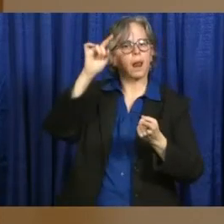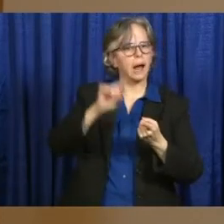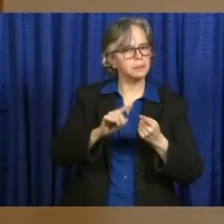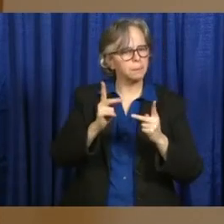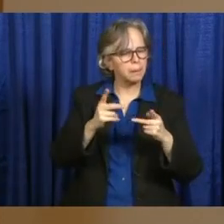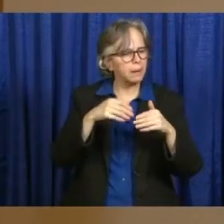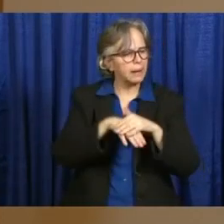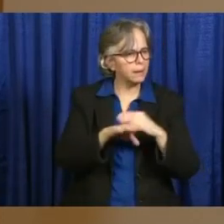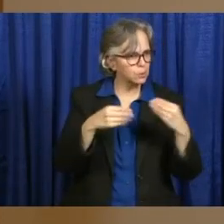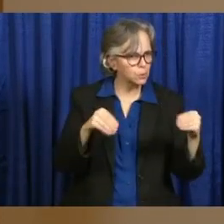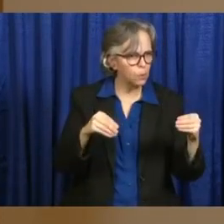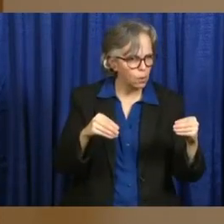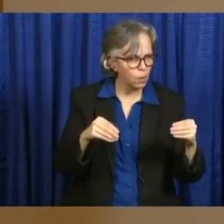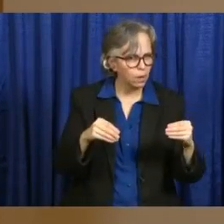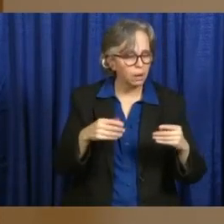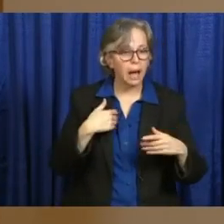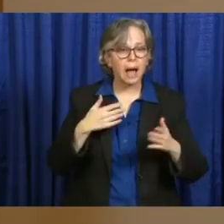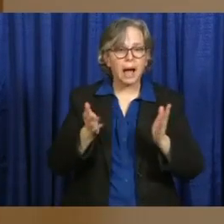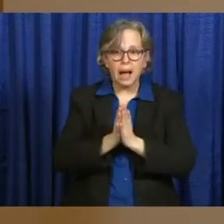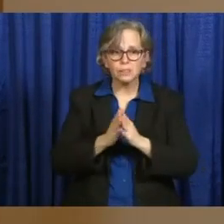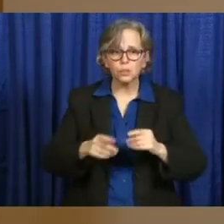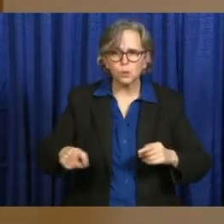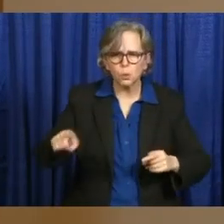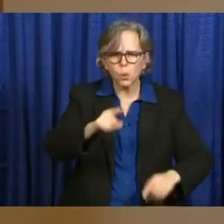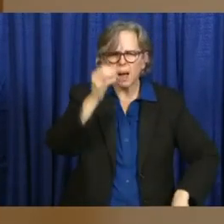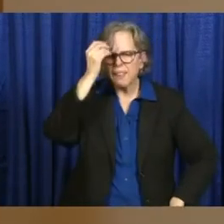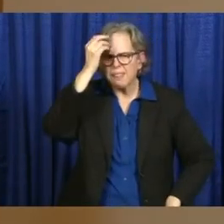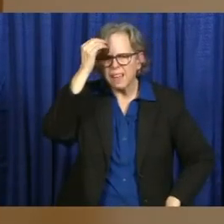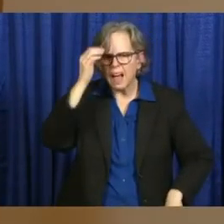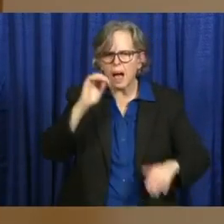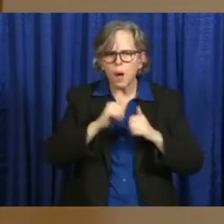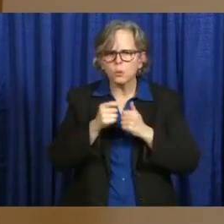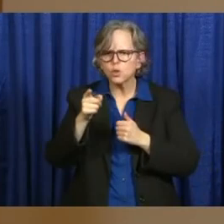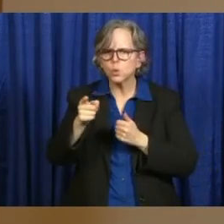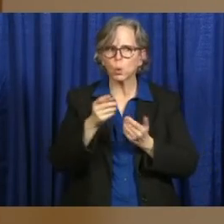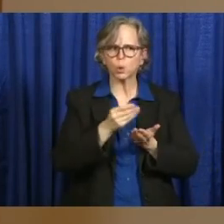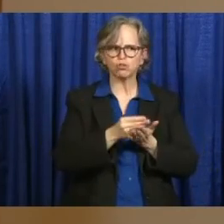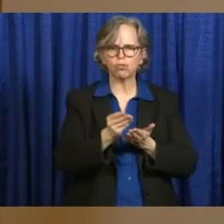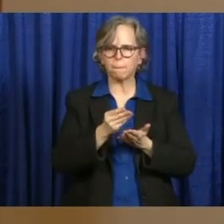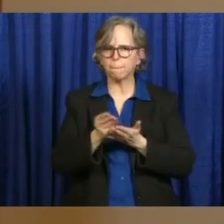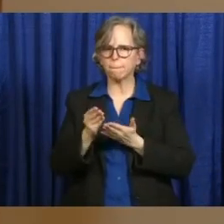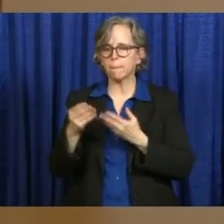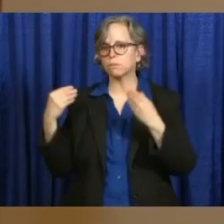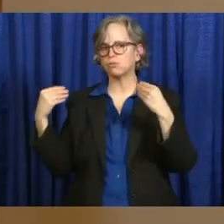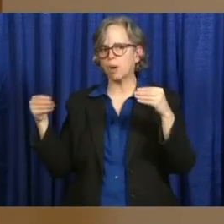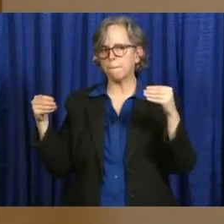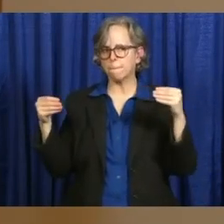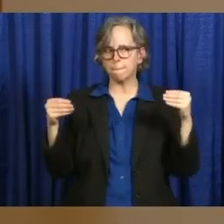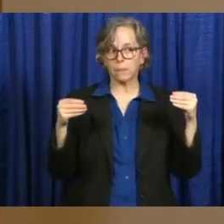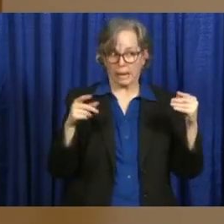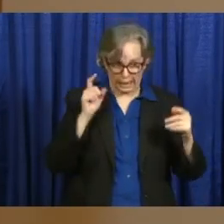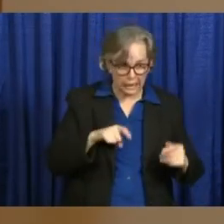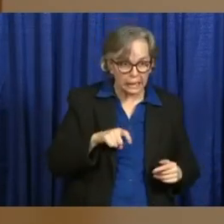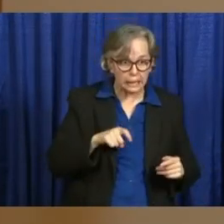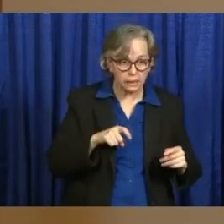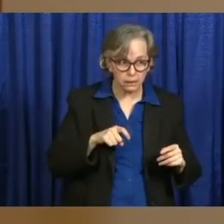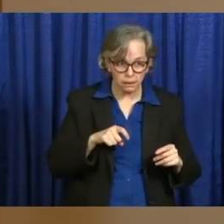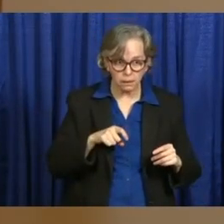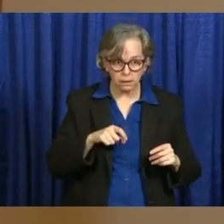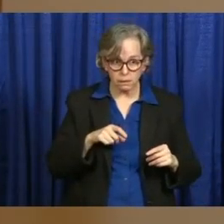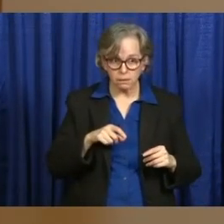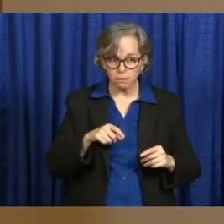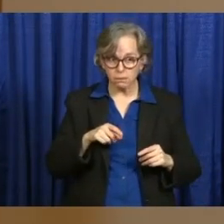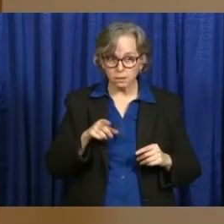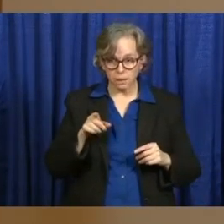shop. So think about that. Continue with the great work you're doing. It's life-saving. It's absolutely